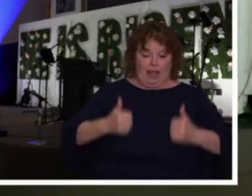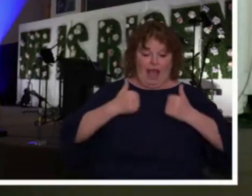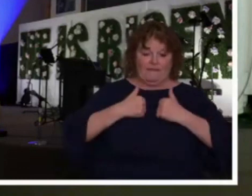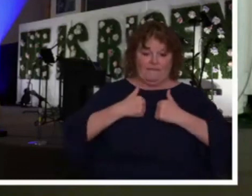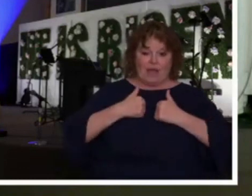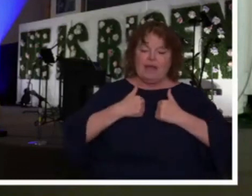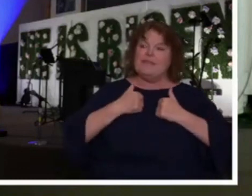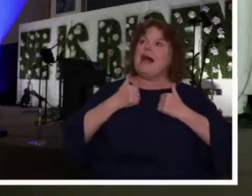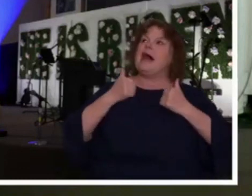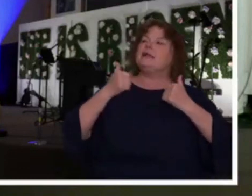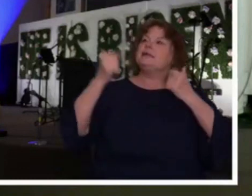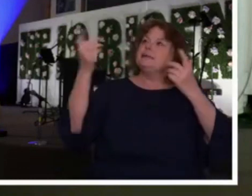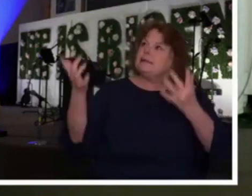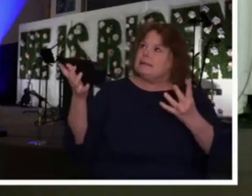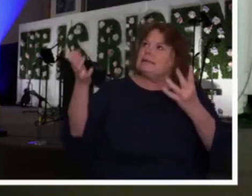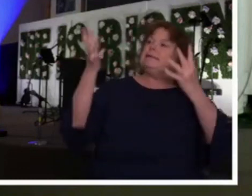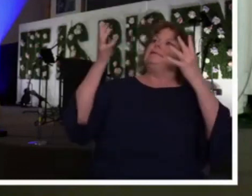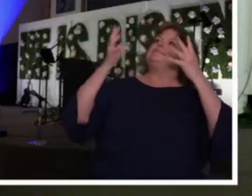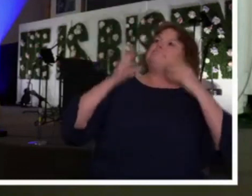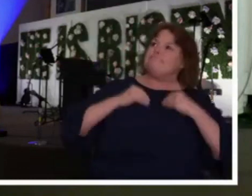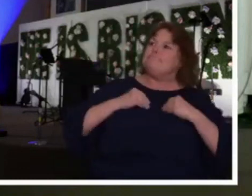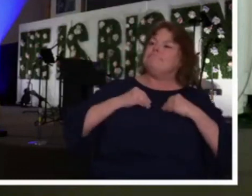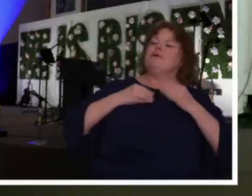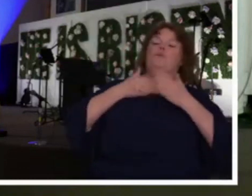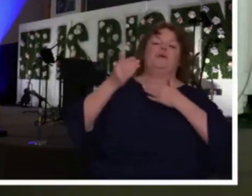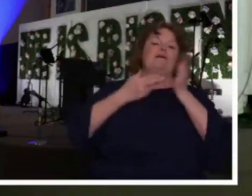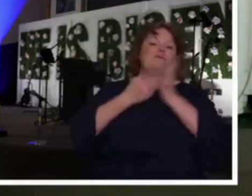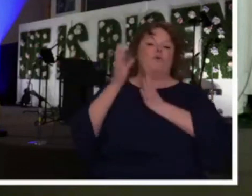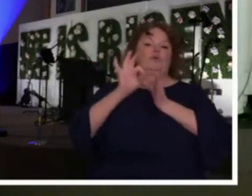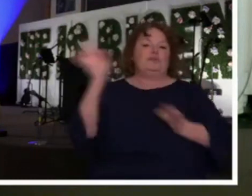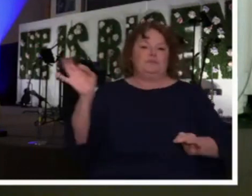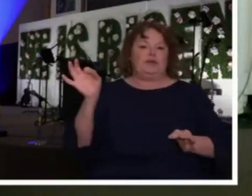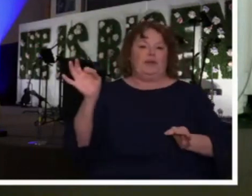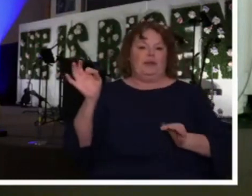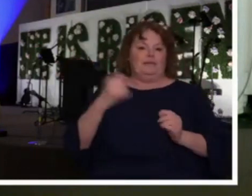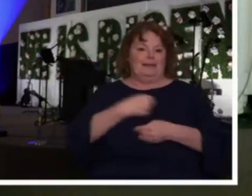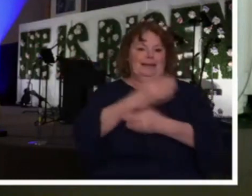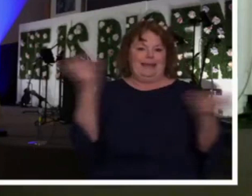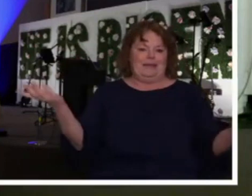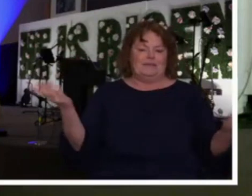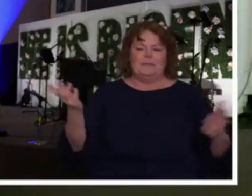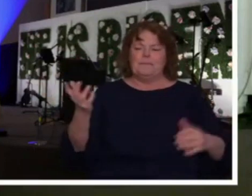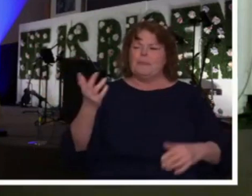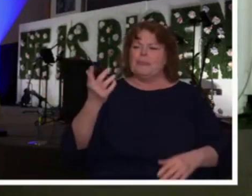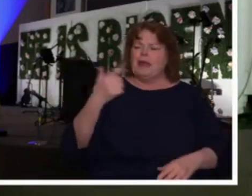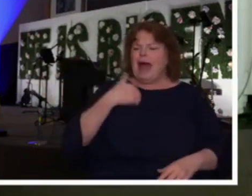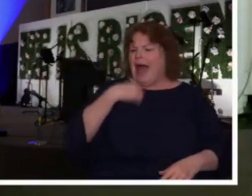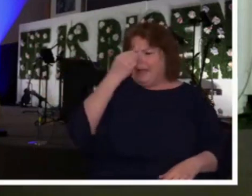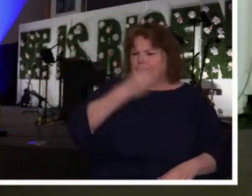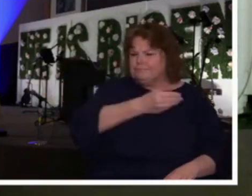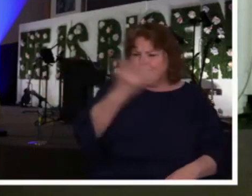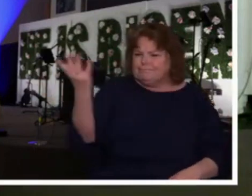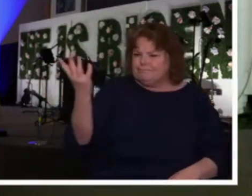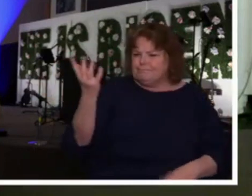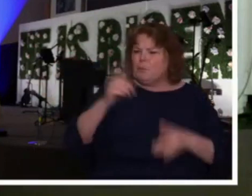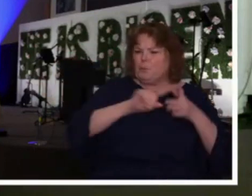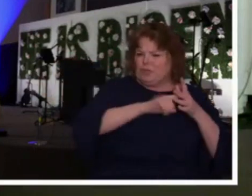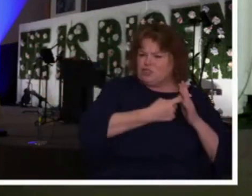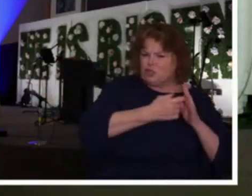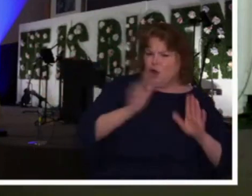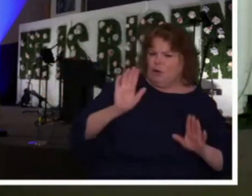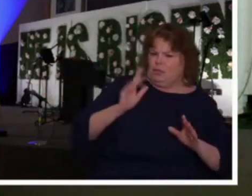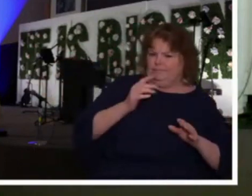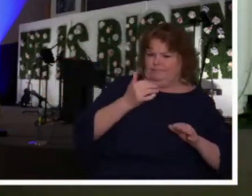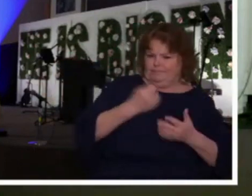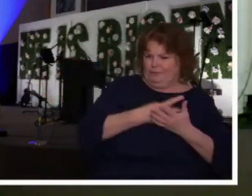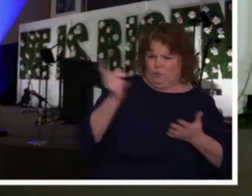When I started this series, I did indicate to you that there would be moments of teaching that would come as a result of questions that were asked.